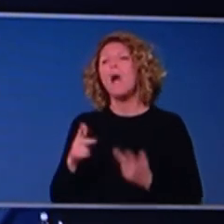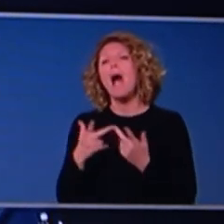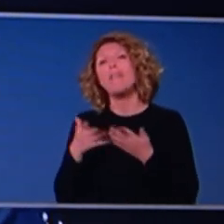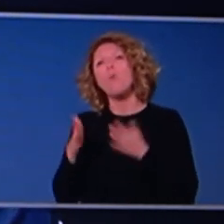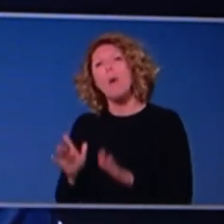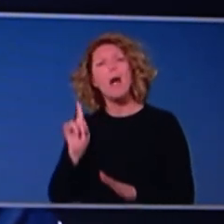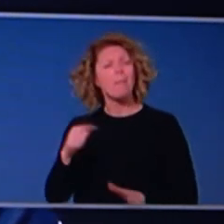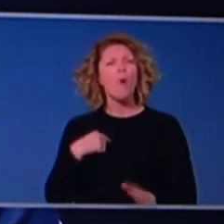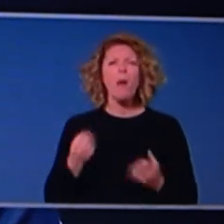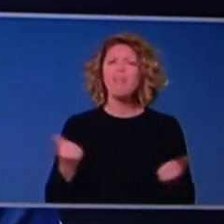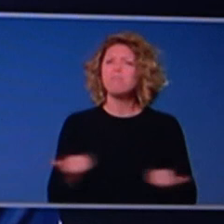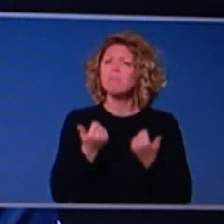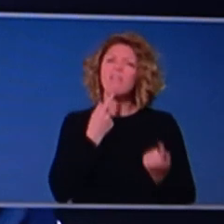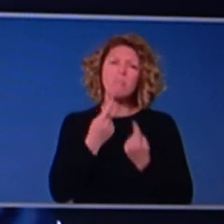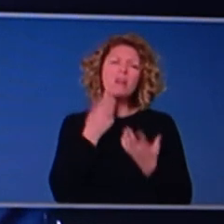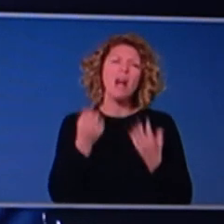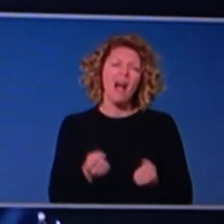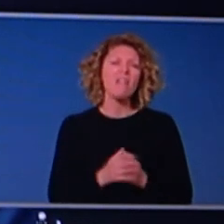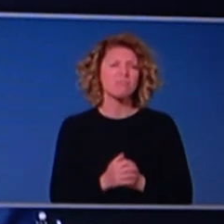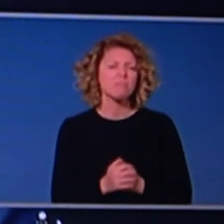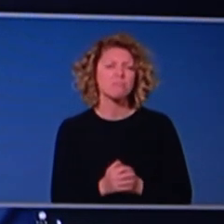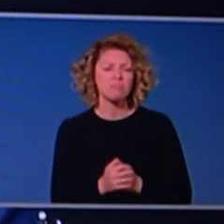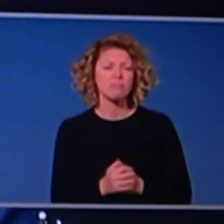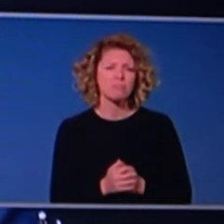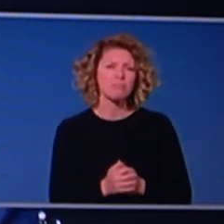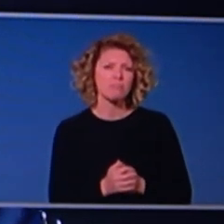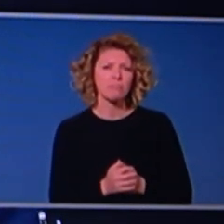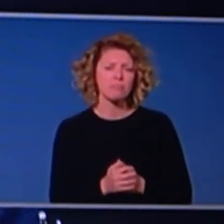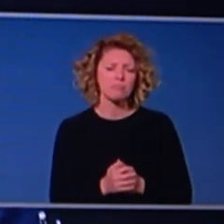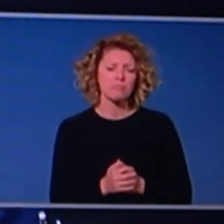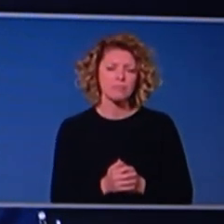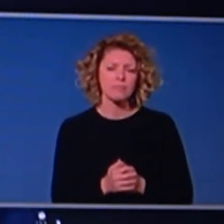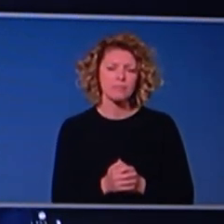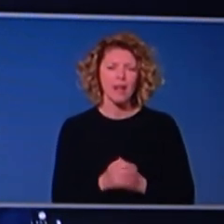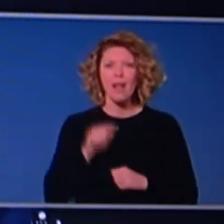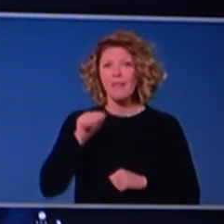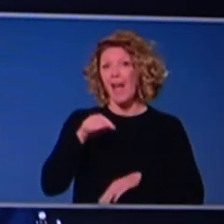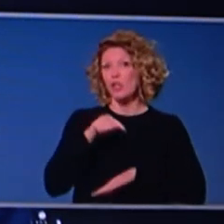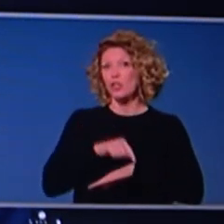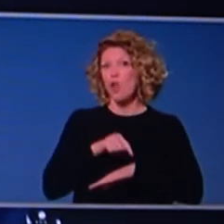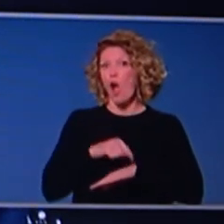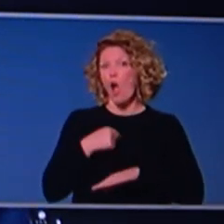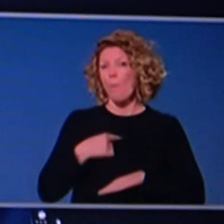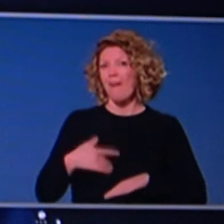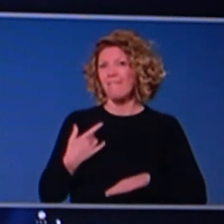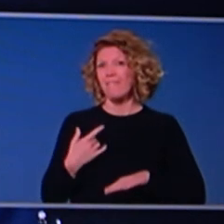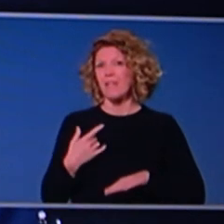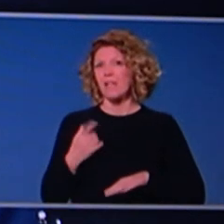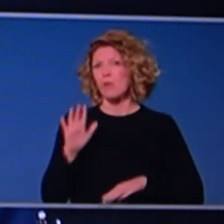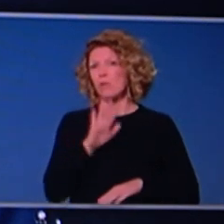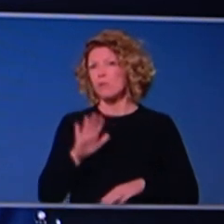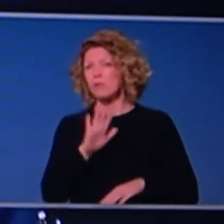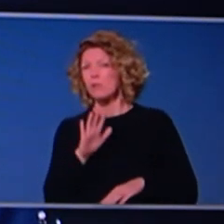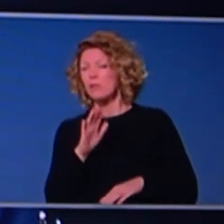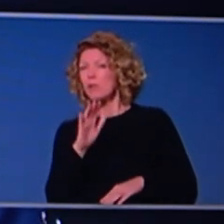a lot of information coming out. And as I think, as I've said, um, the turning point was in around about the 19th of